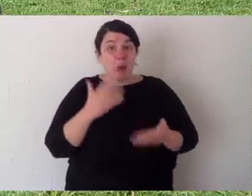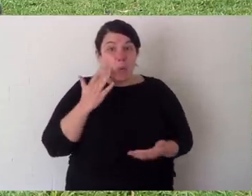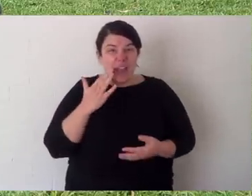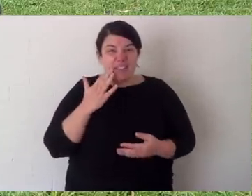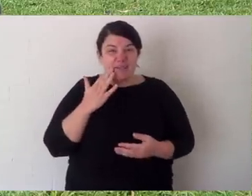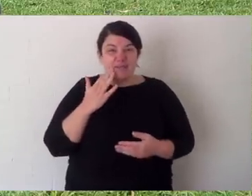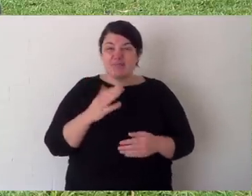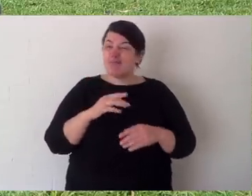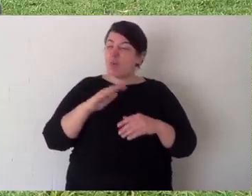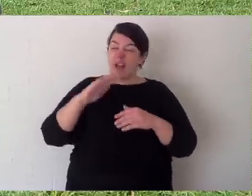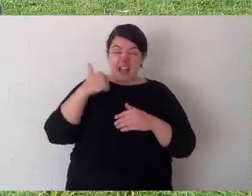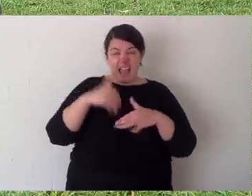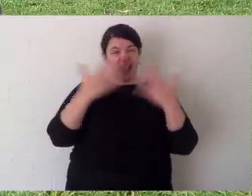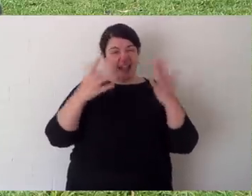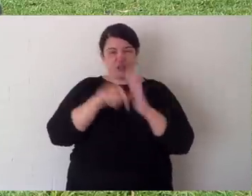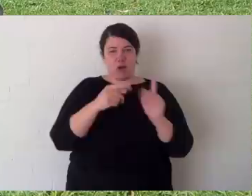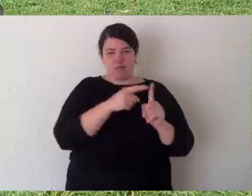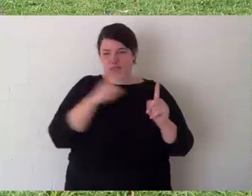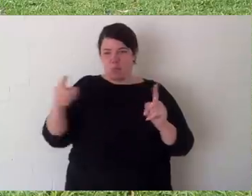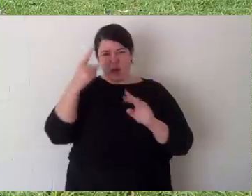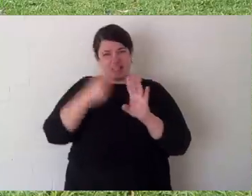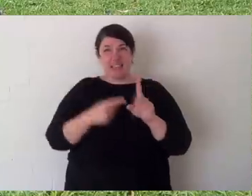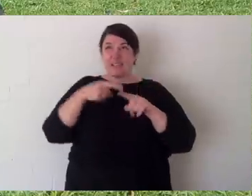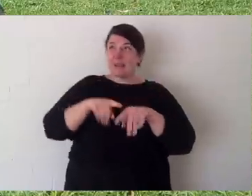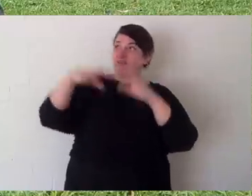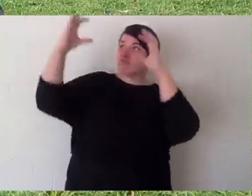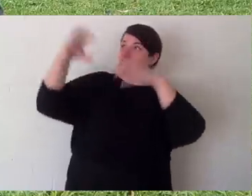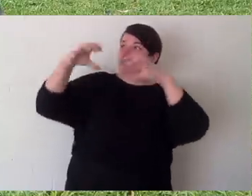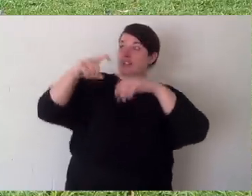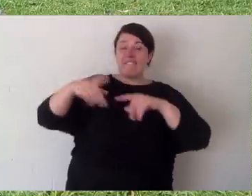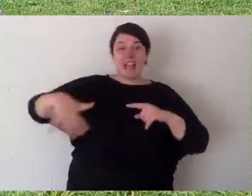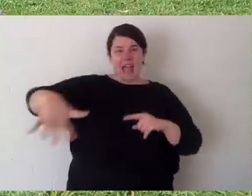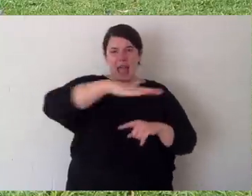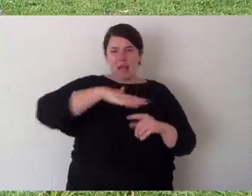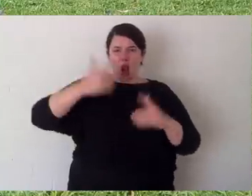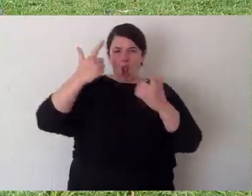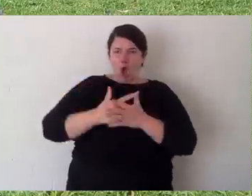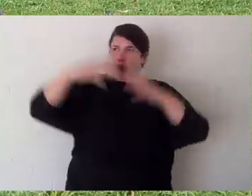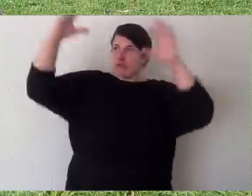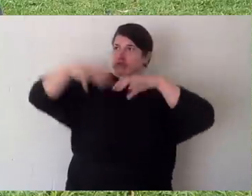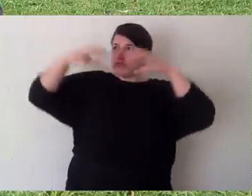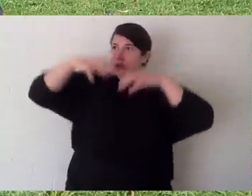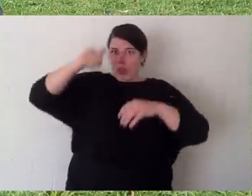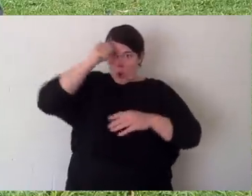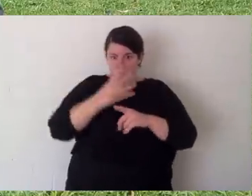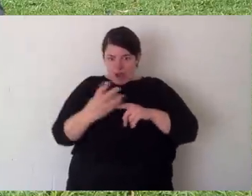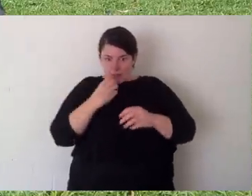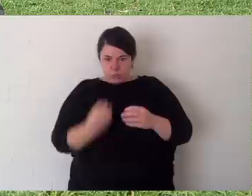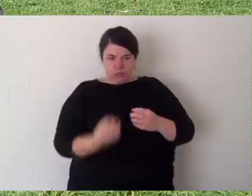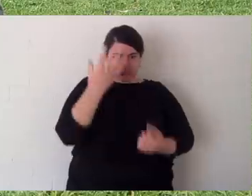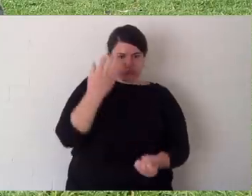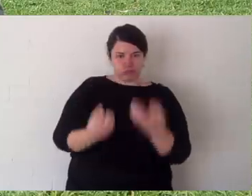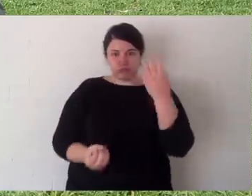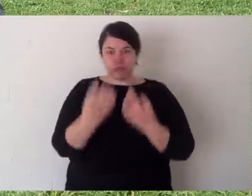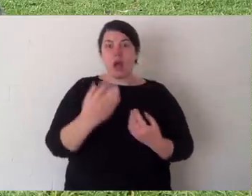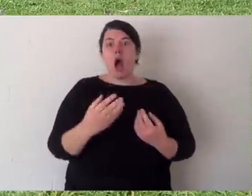Kangaroos breed all year round and it can depend on seasonal rainfall. If an area got a lot